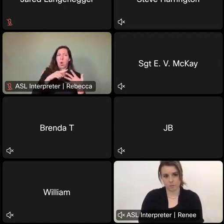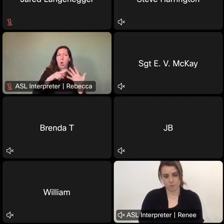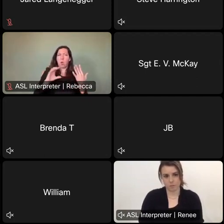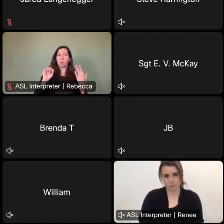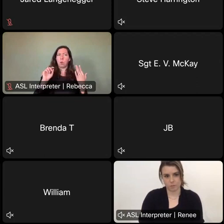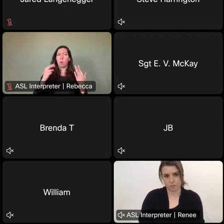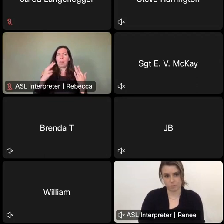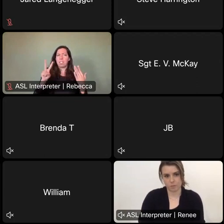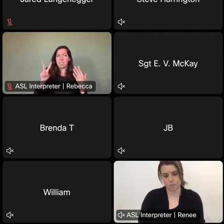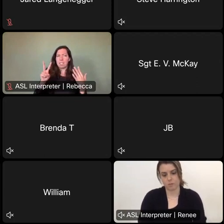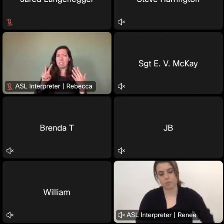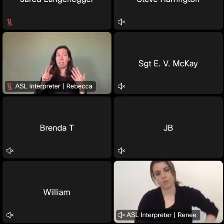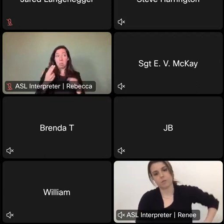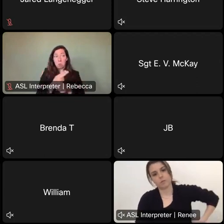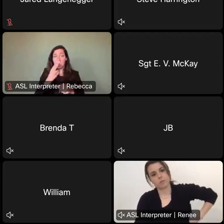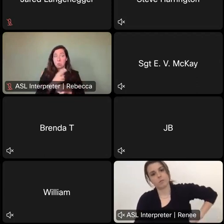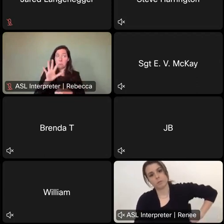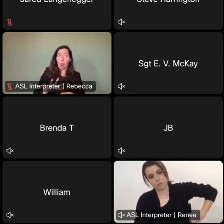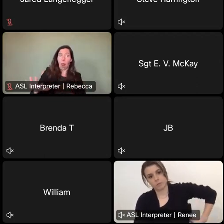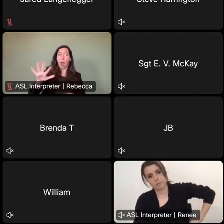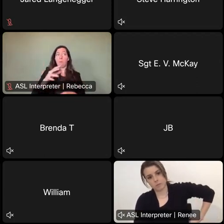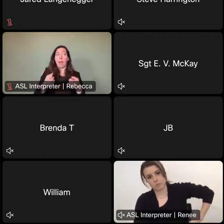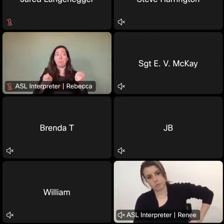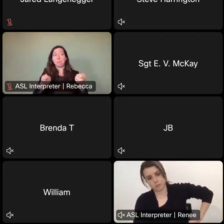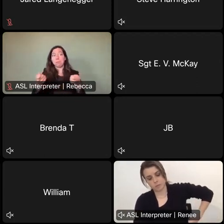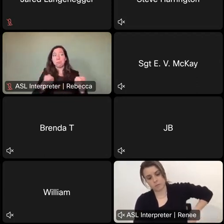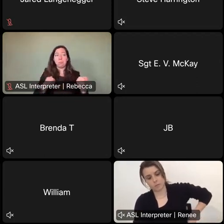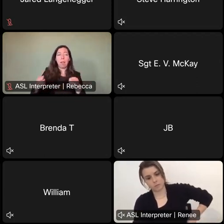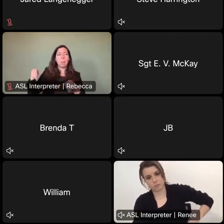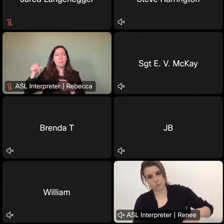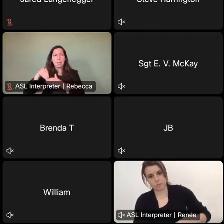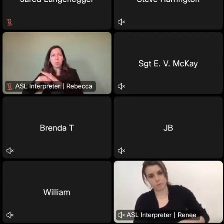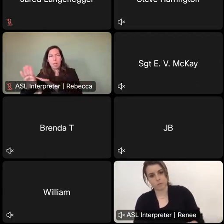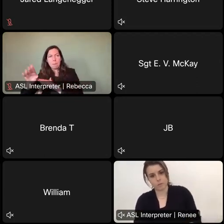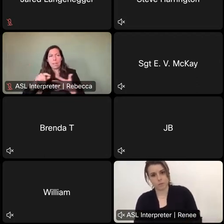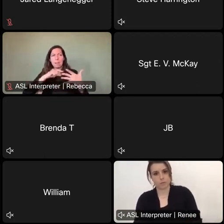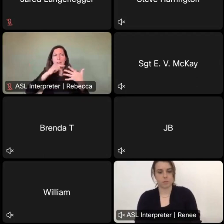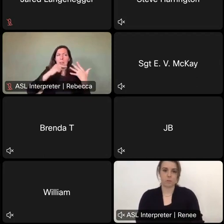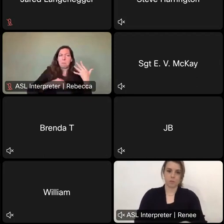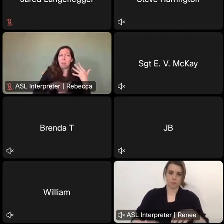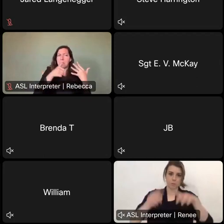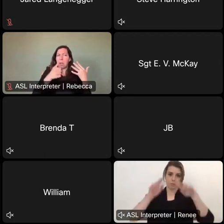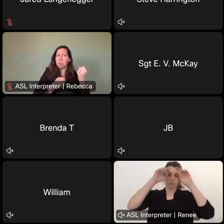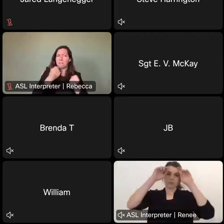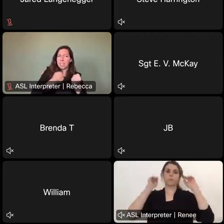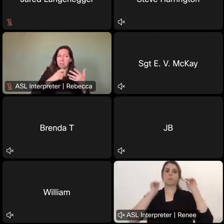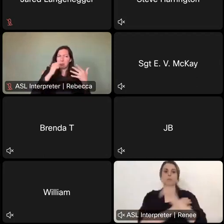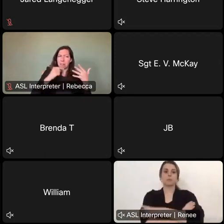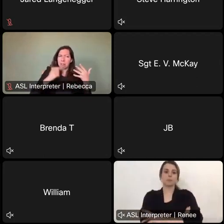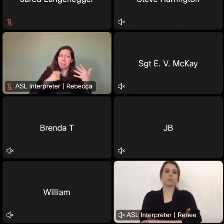around the parks in them. Um, they're paying their regular fee, but all the stuff that's getting towed in here and that are then driving around